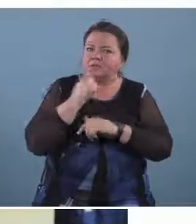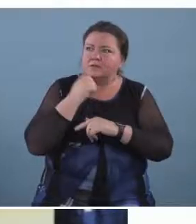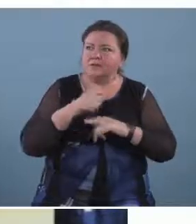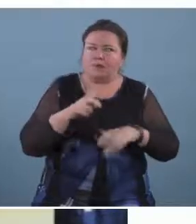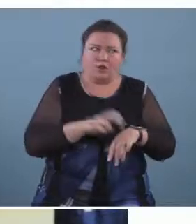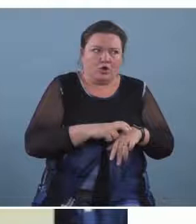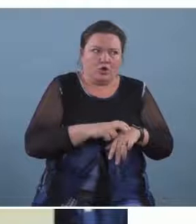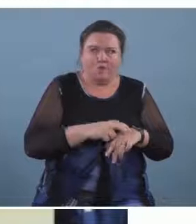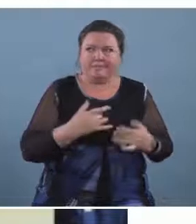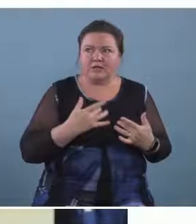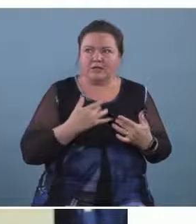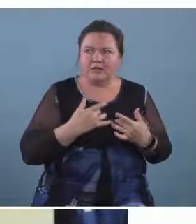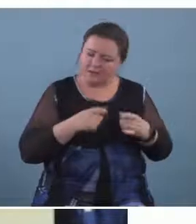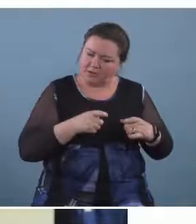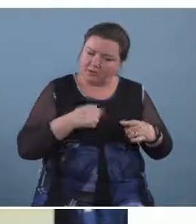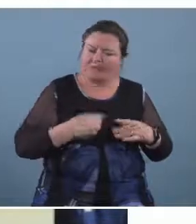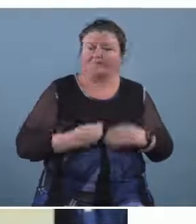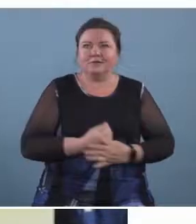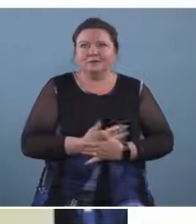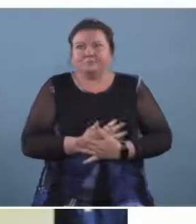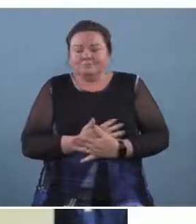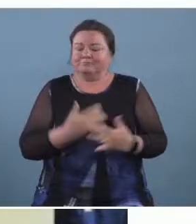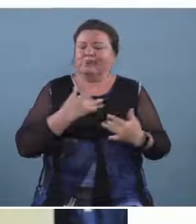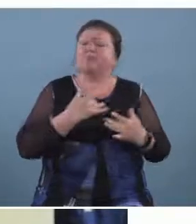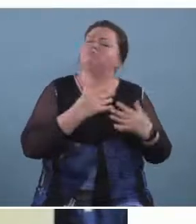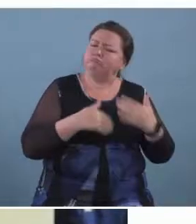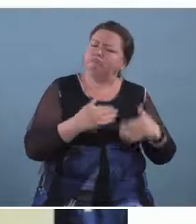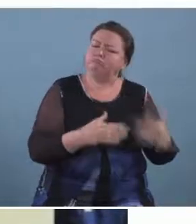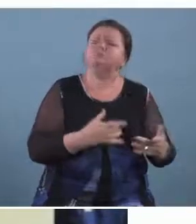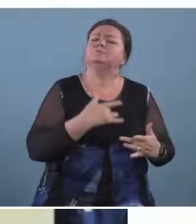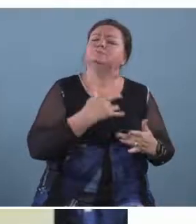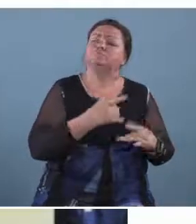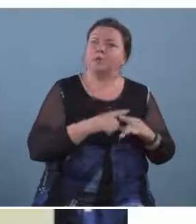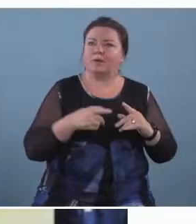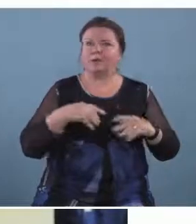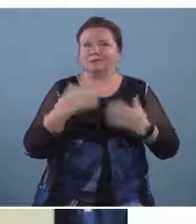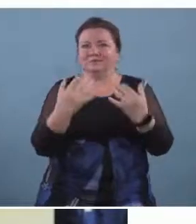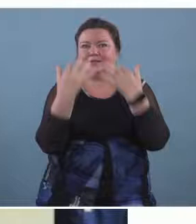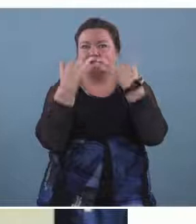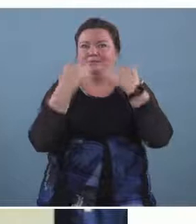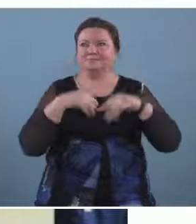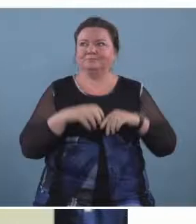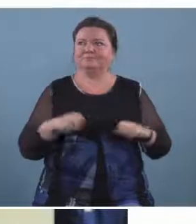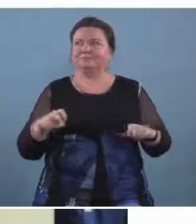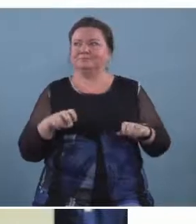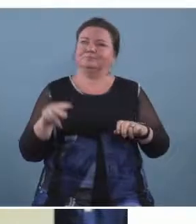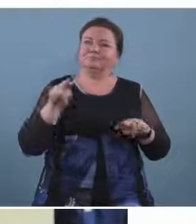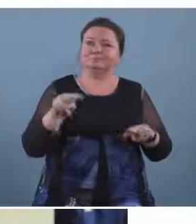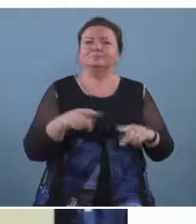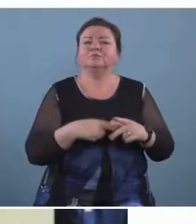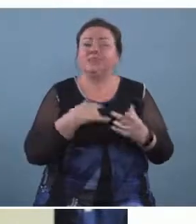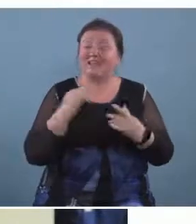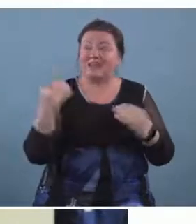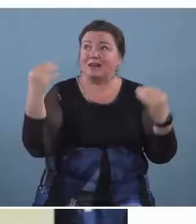have flying around these butterflies and when you go on the stage you bring yourself on stage beneath those